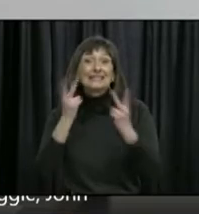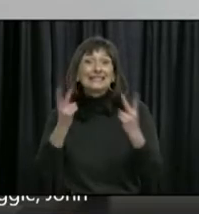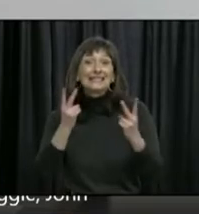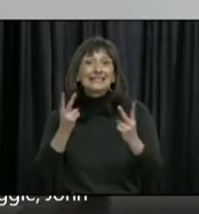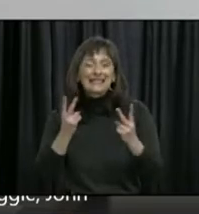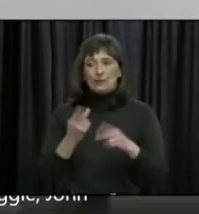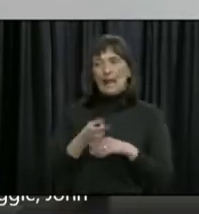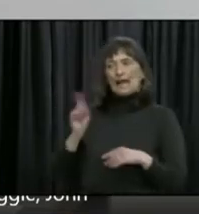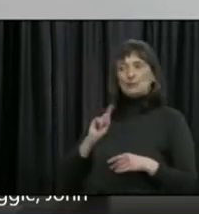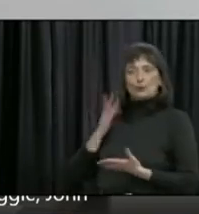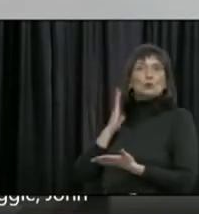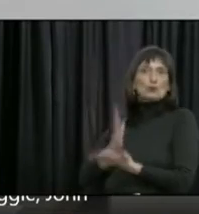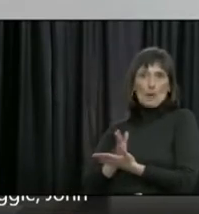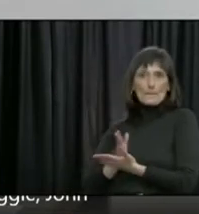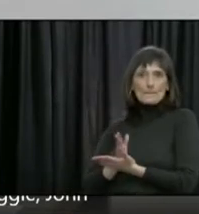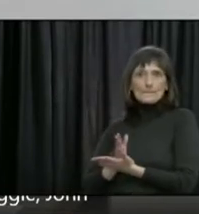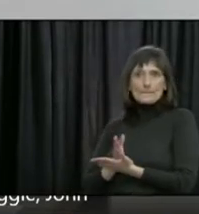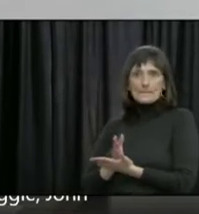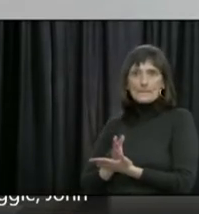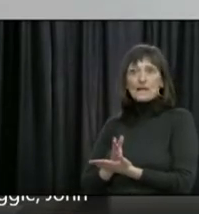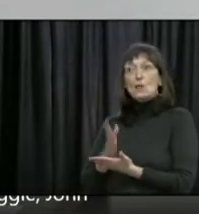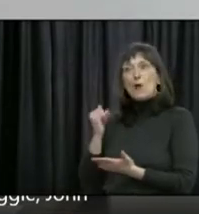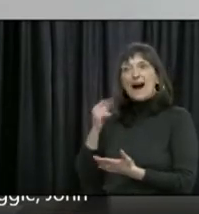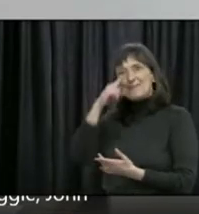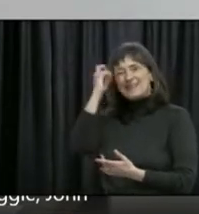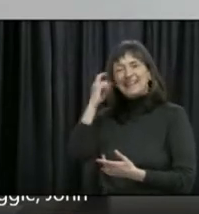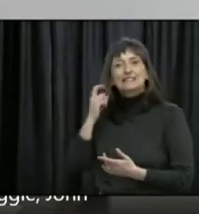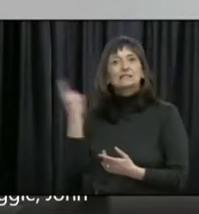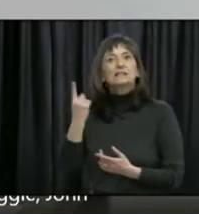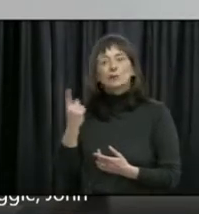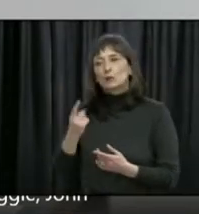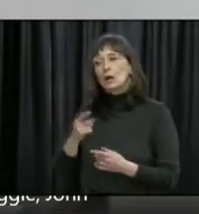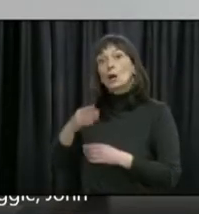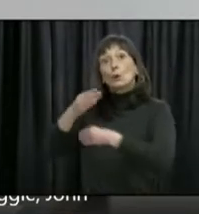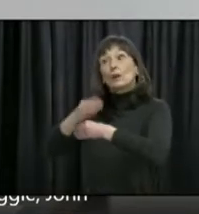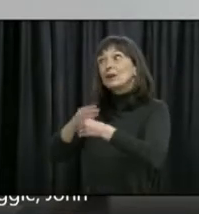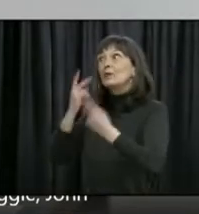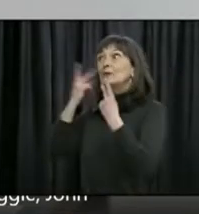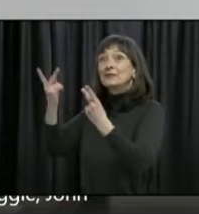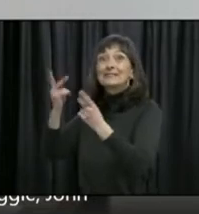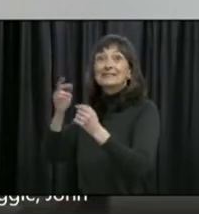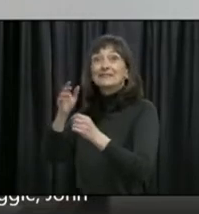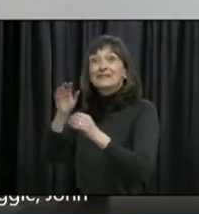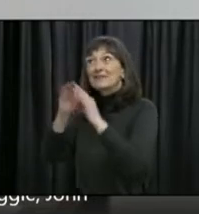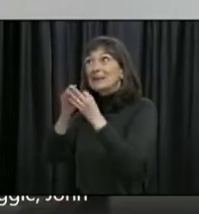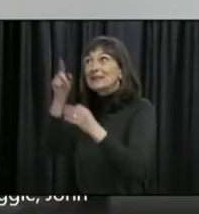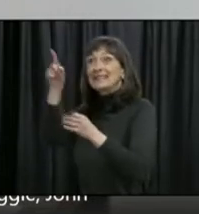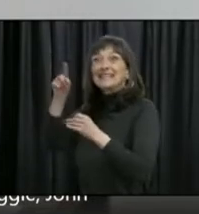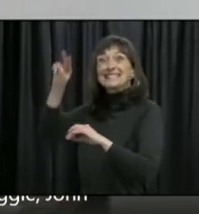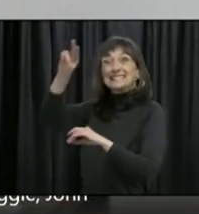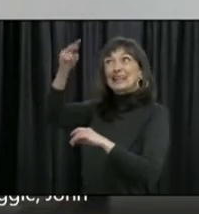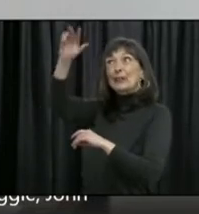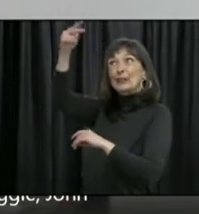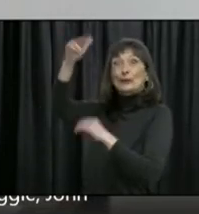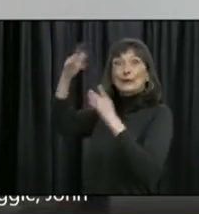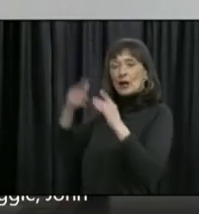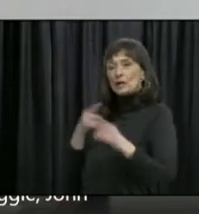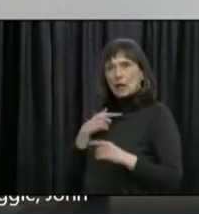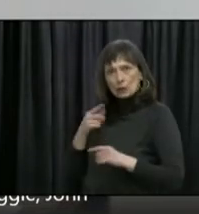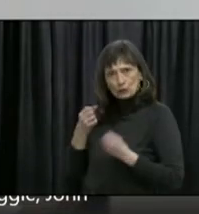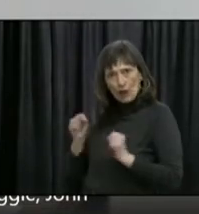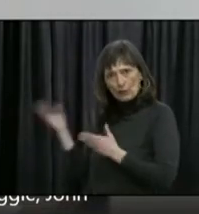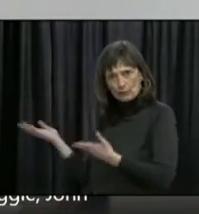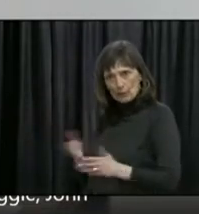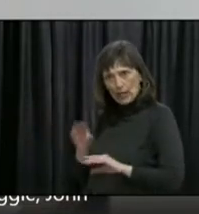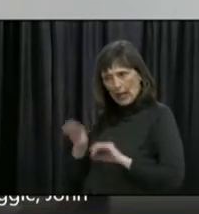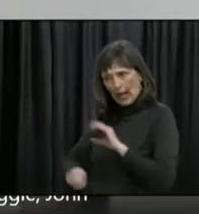particularly Eastern Health, where someone had turned up with a ladder to try and visit a family member on an upper story of a long-term